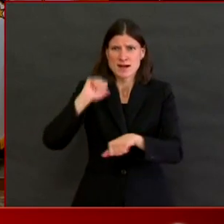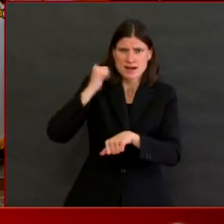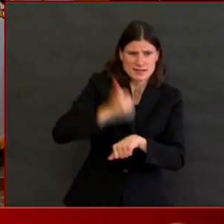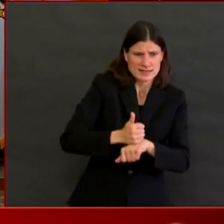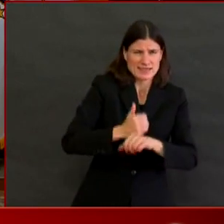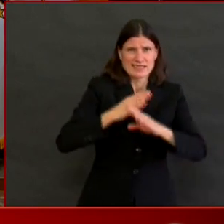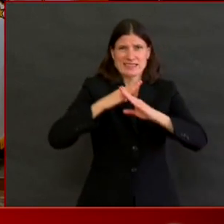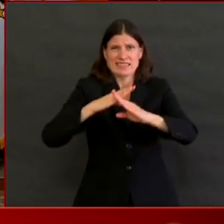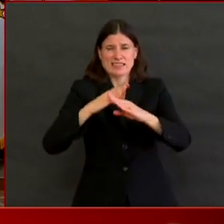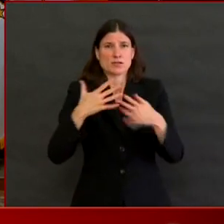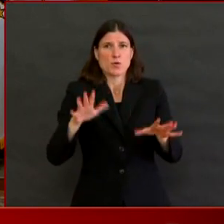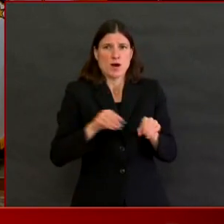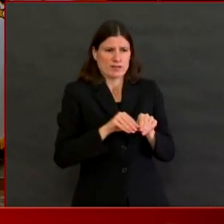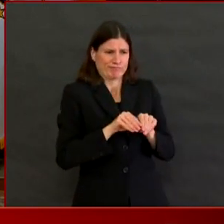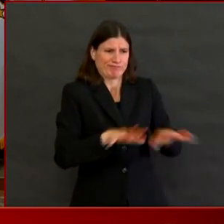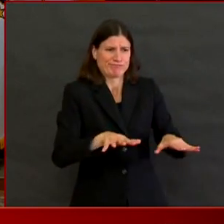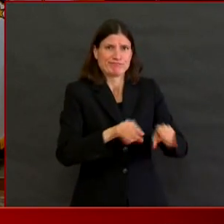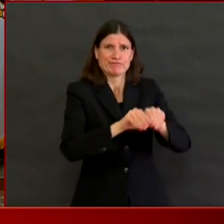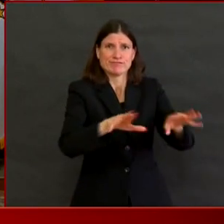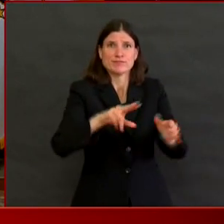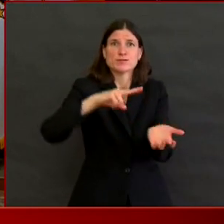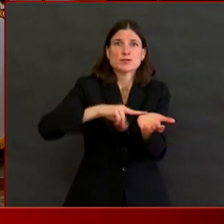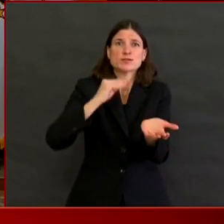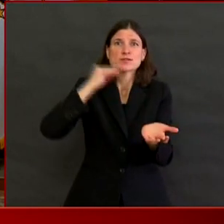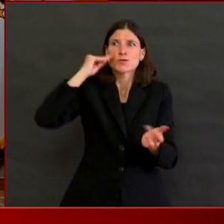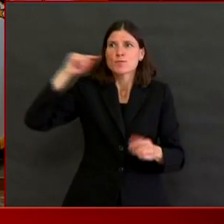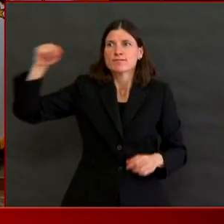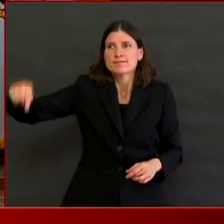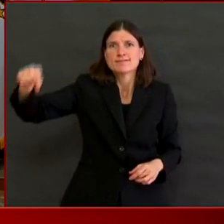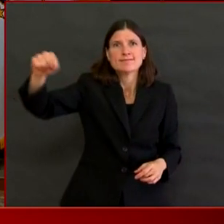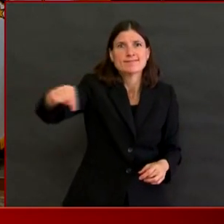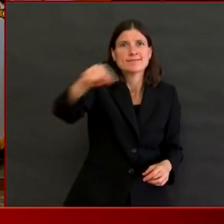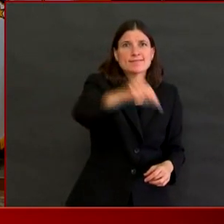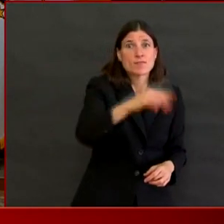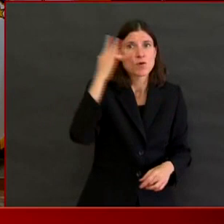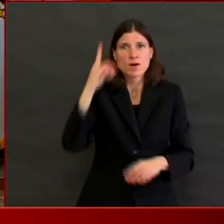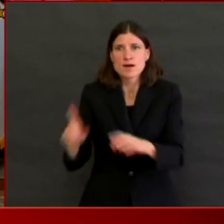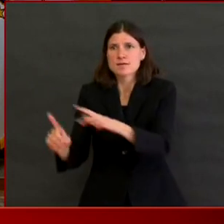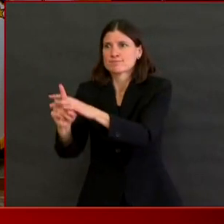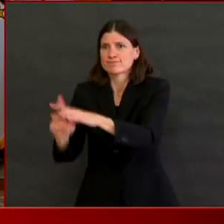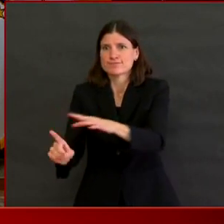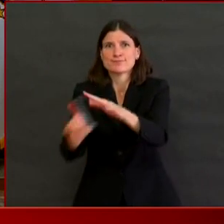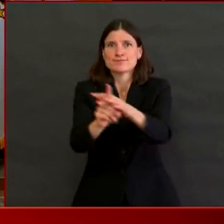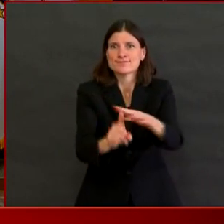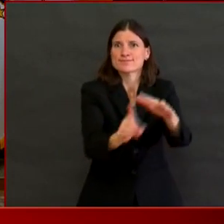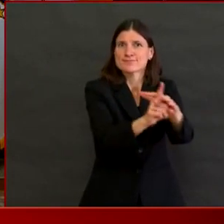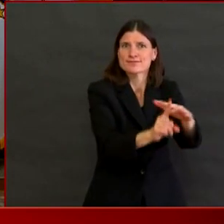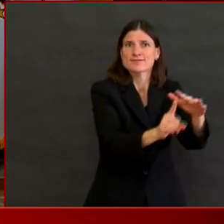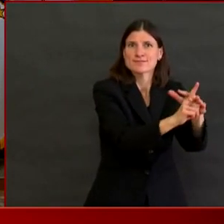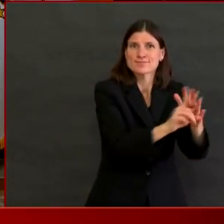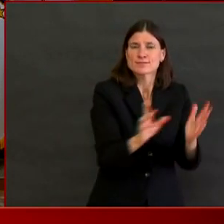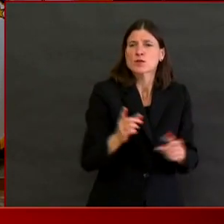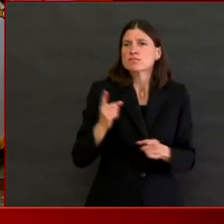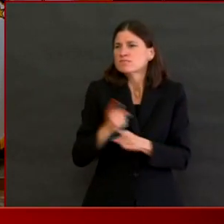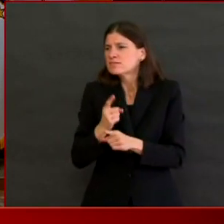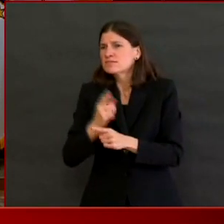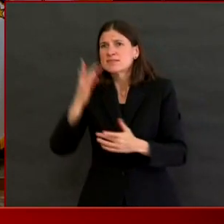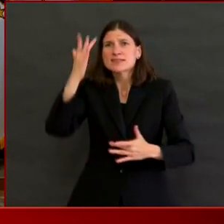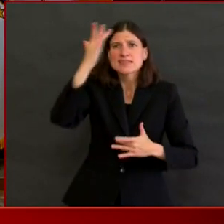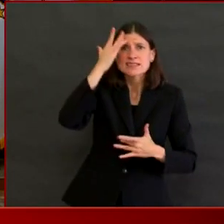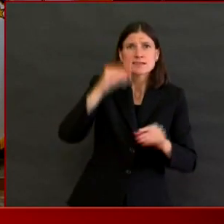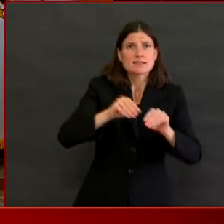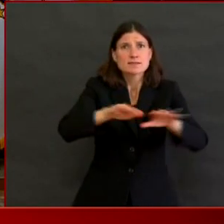as well as to prevent the spread of illness in their facilities, and to keep their residents and their staff